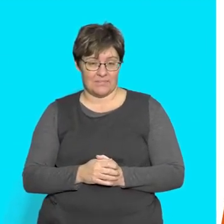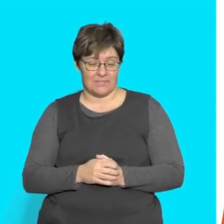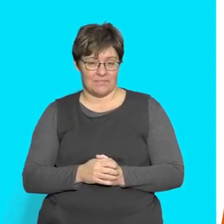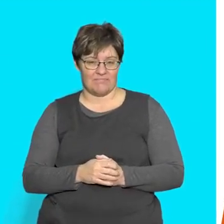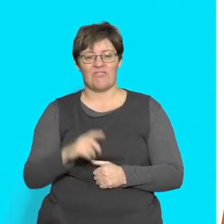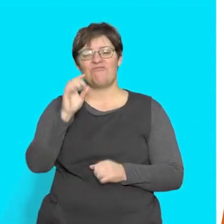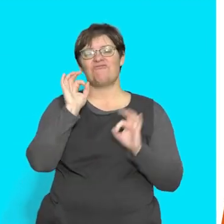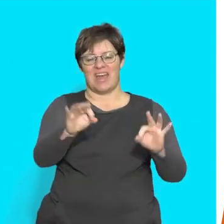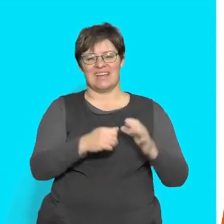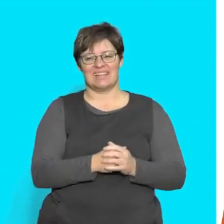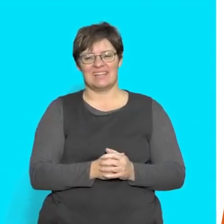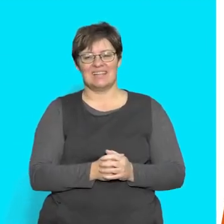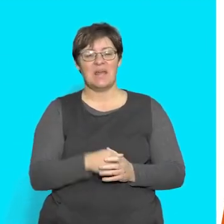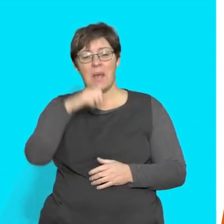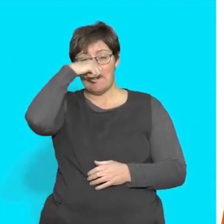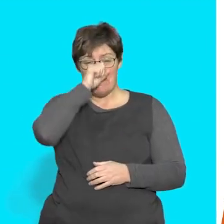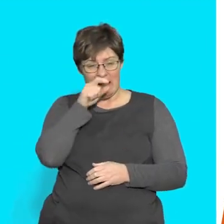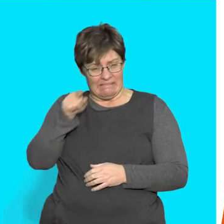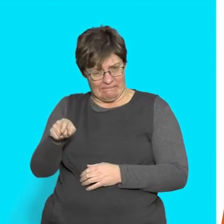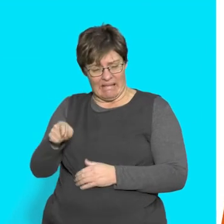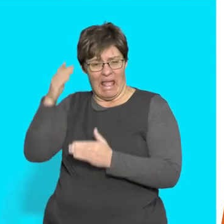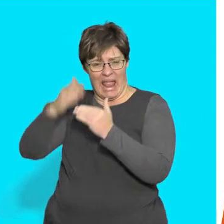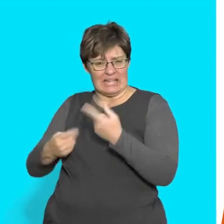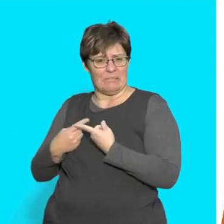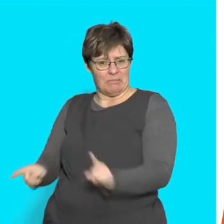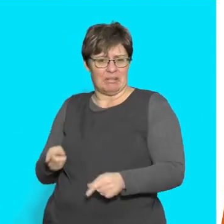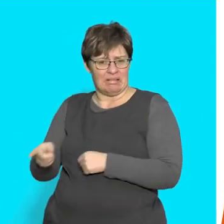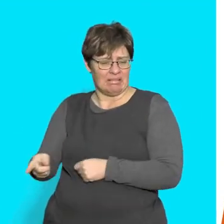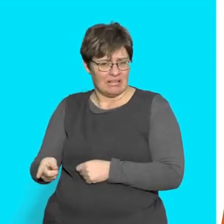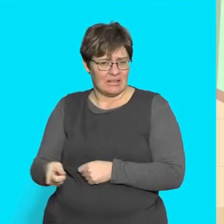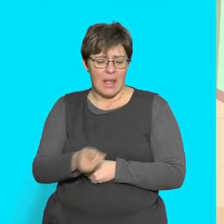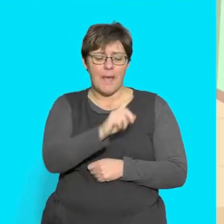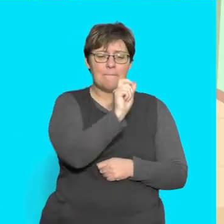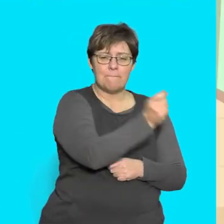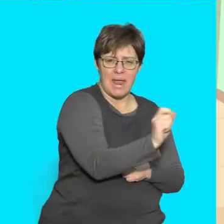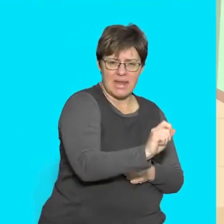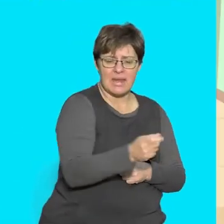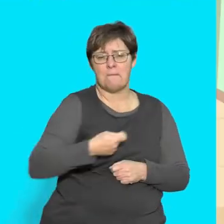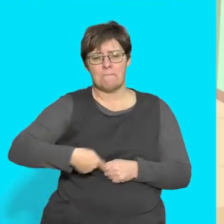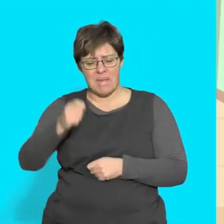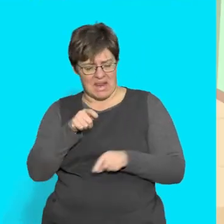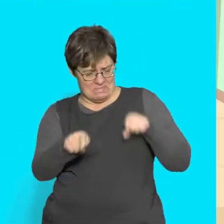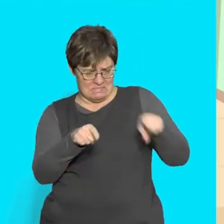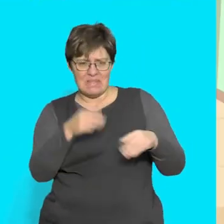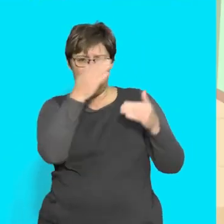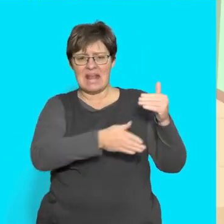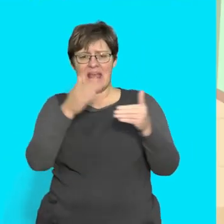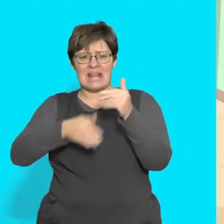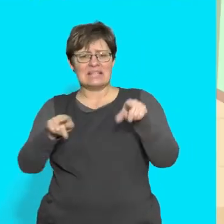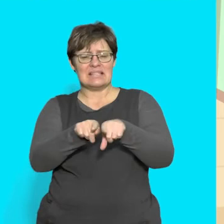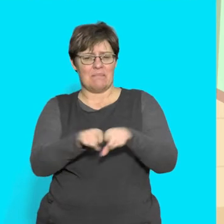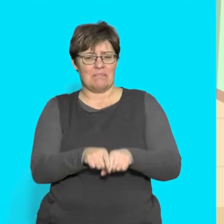Correct! Pig Pig has a different sound at the end To pen And pan Pig